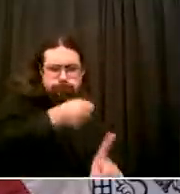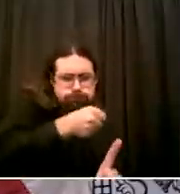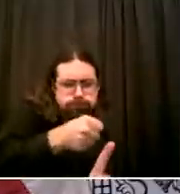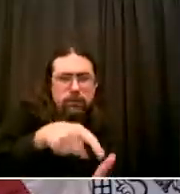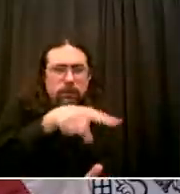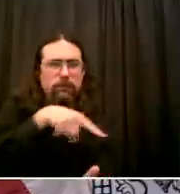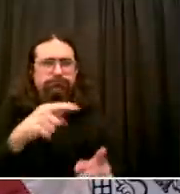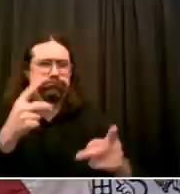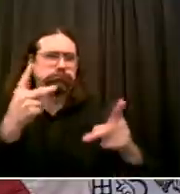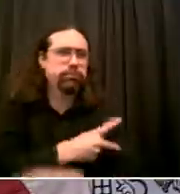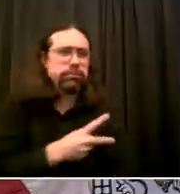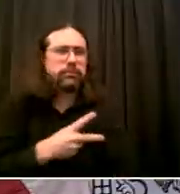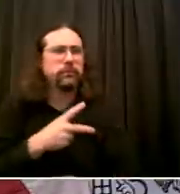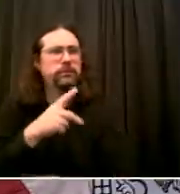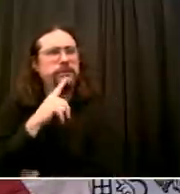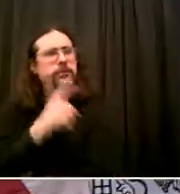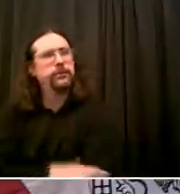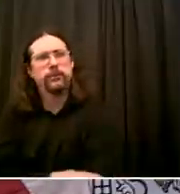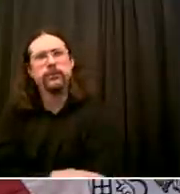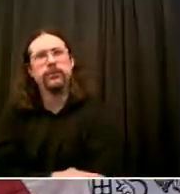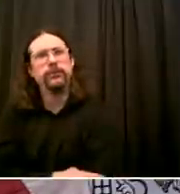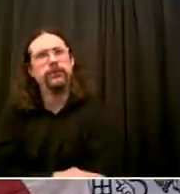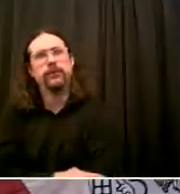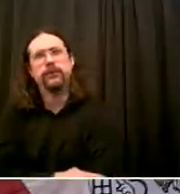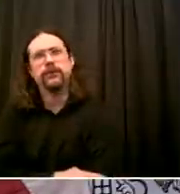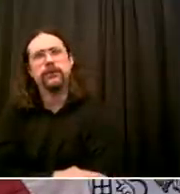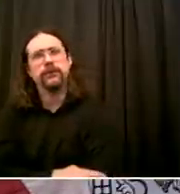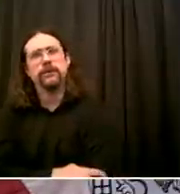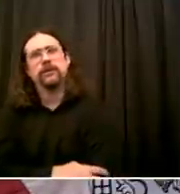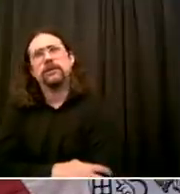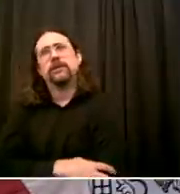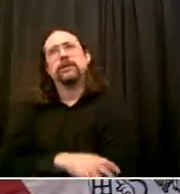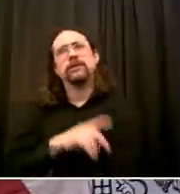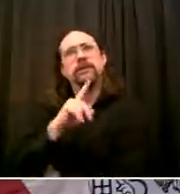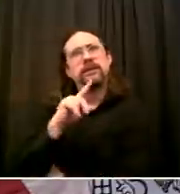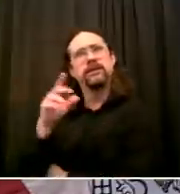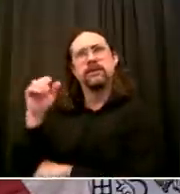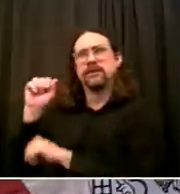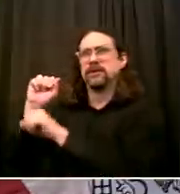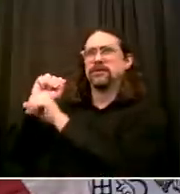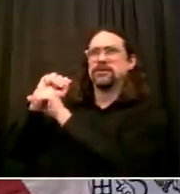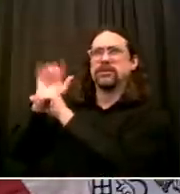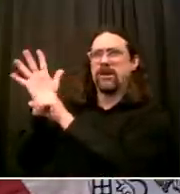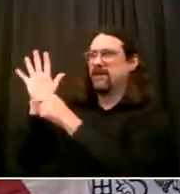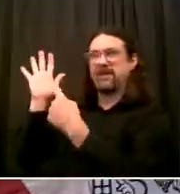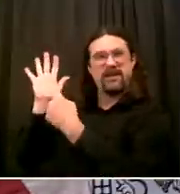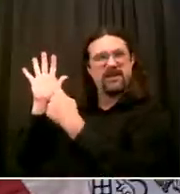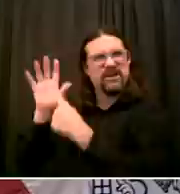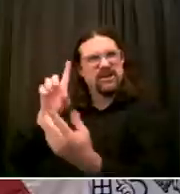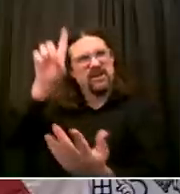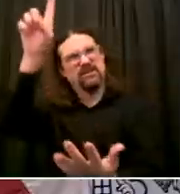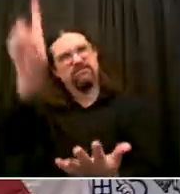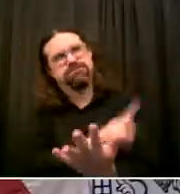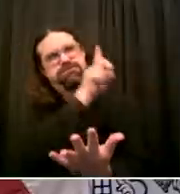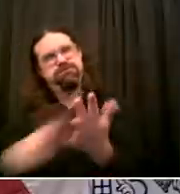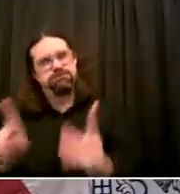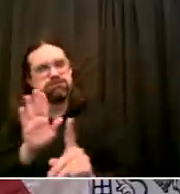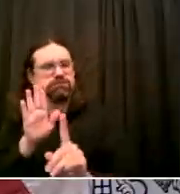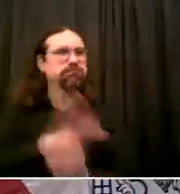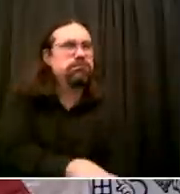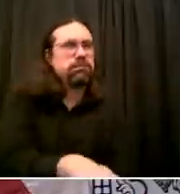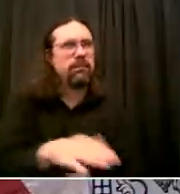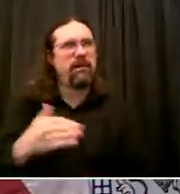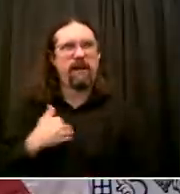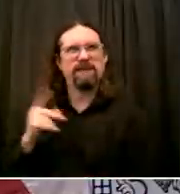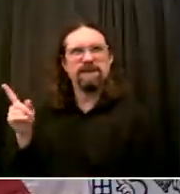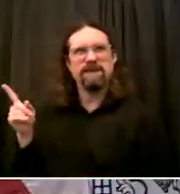Has been and continues to be We are going to act every day To address that disparity But